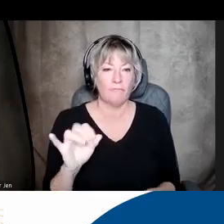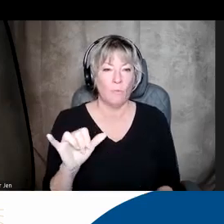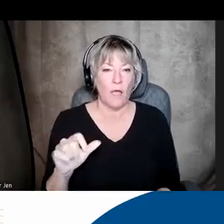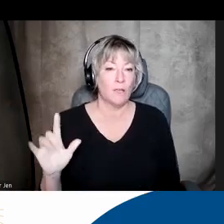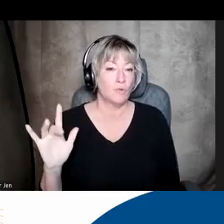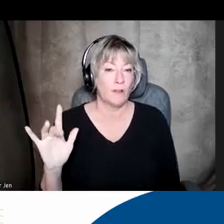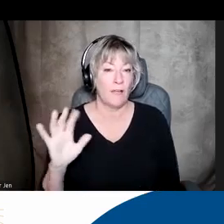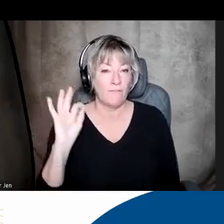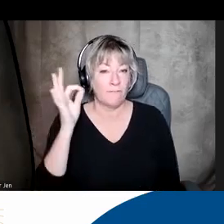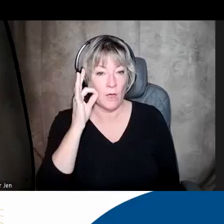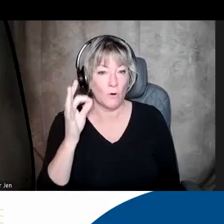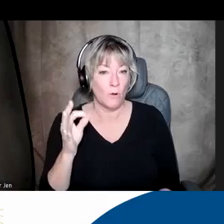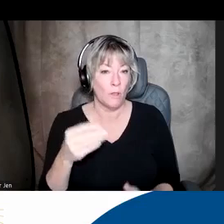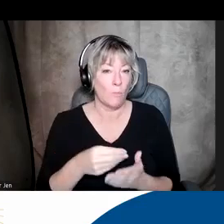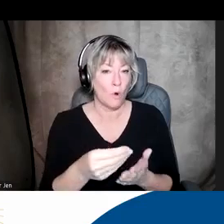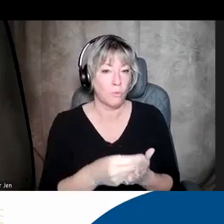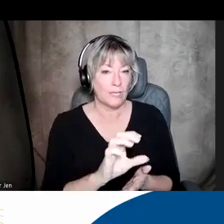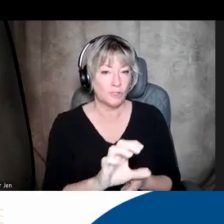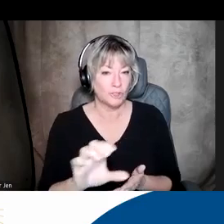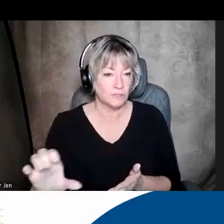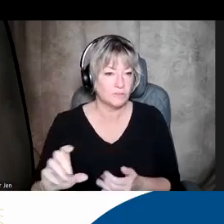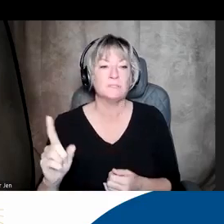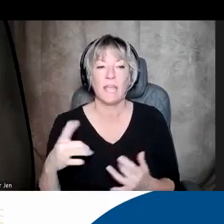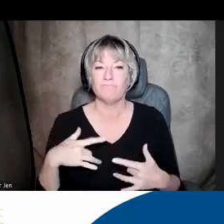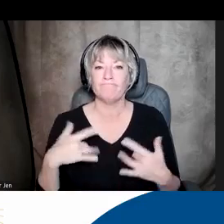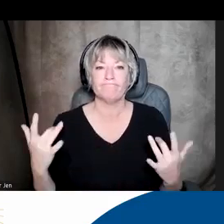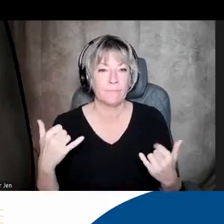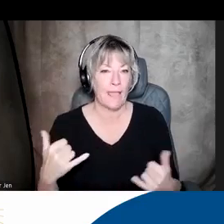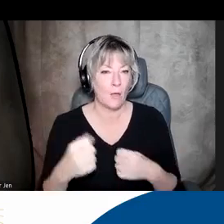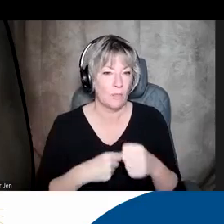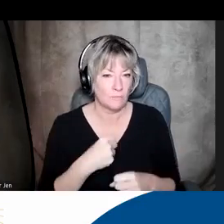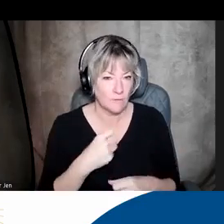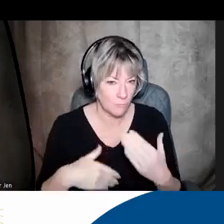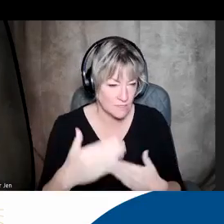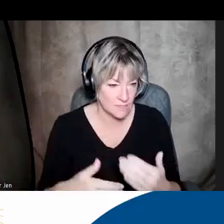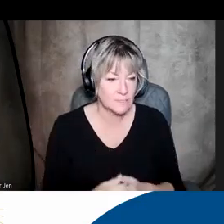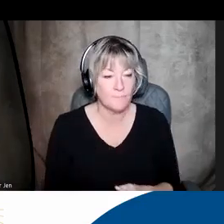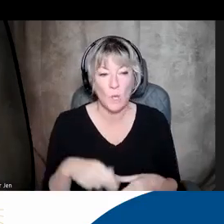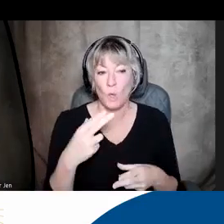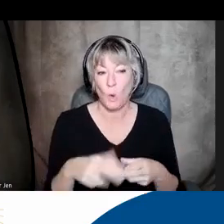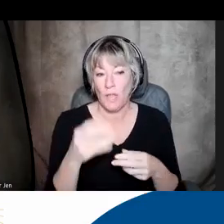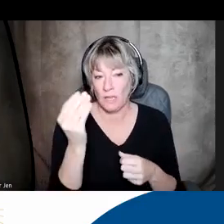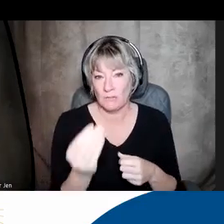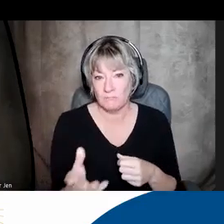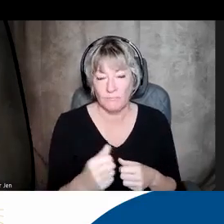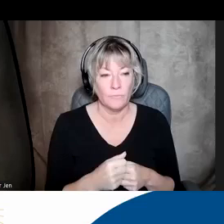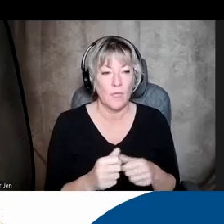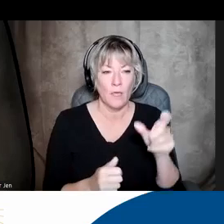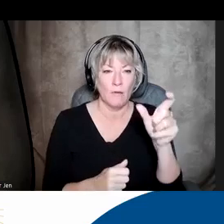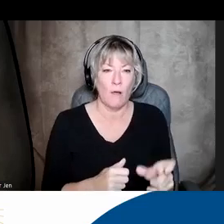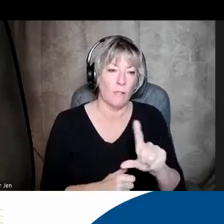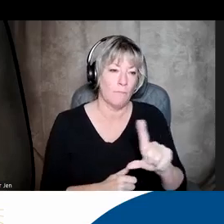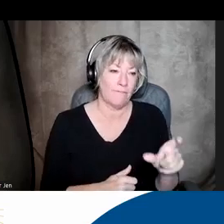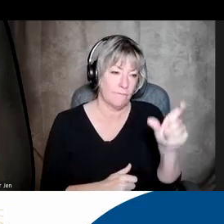federal appropriations and kind of where we are at this point in the process. Just a quick note, the column on the